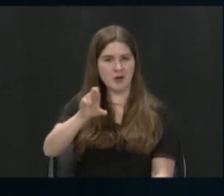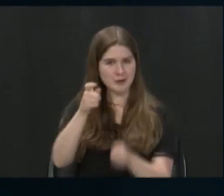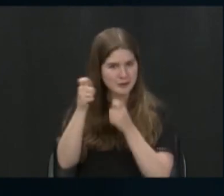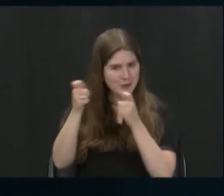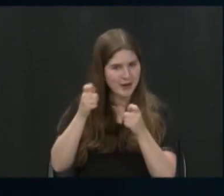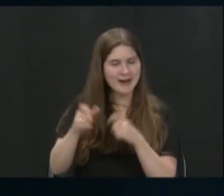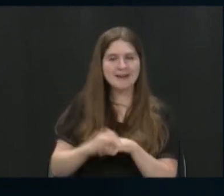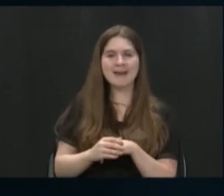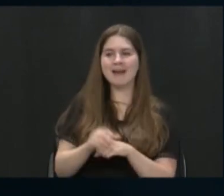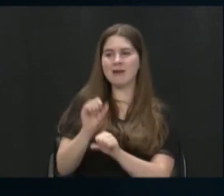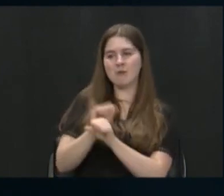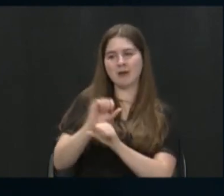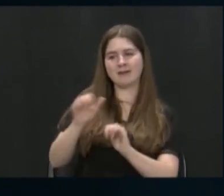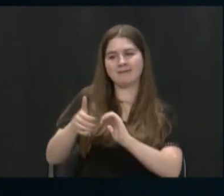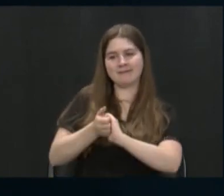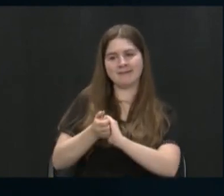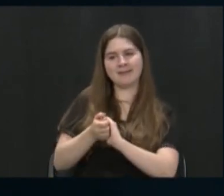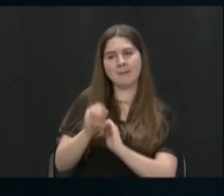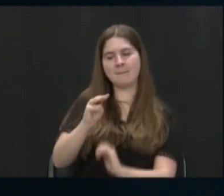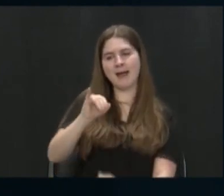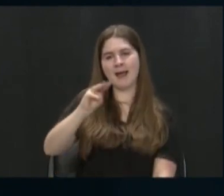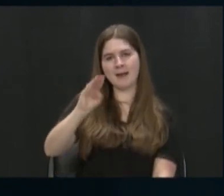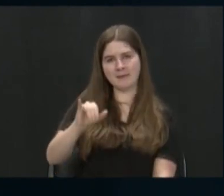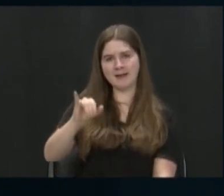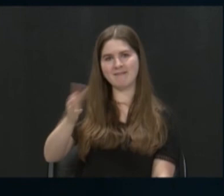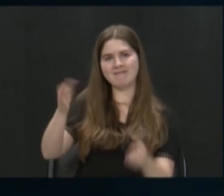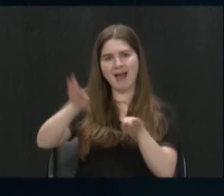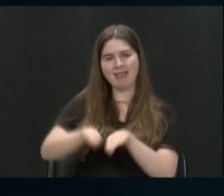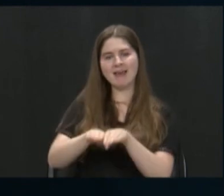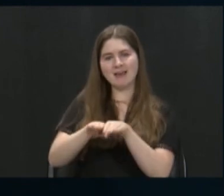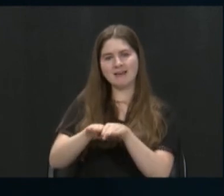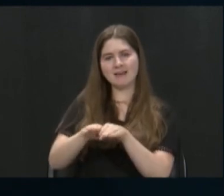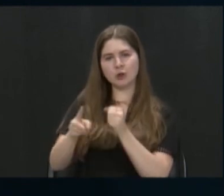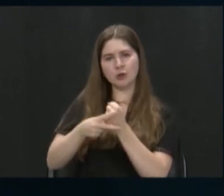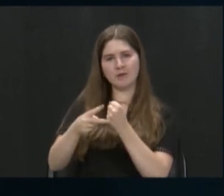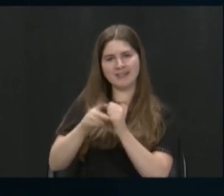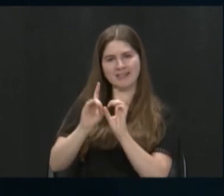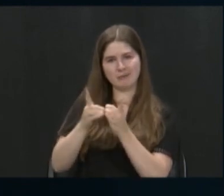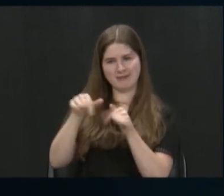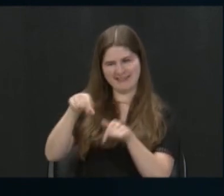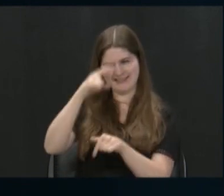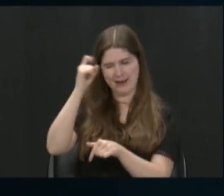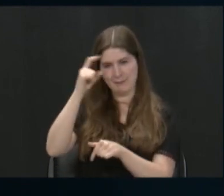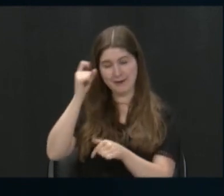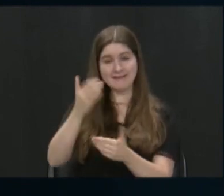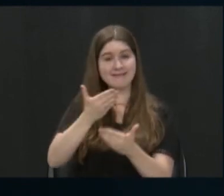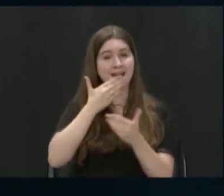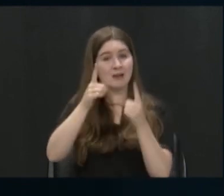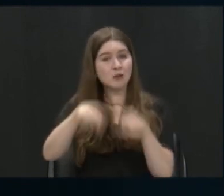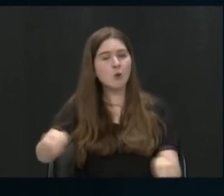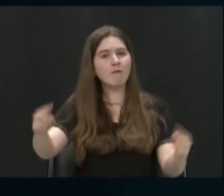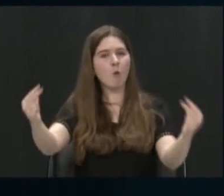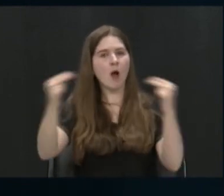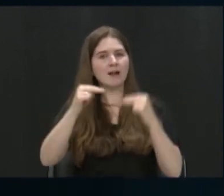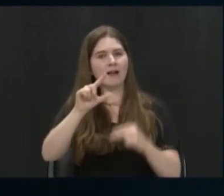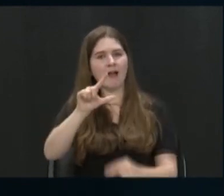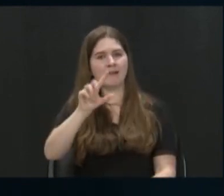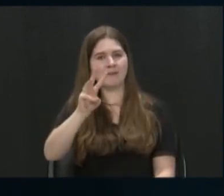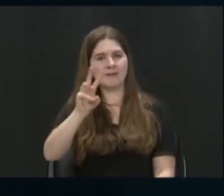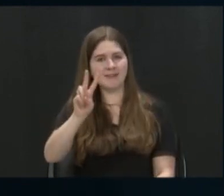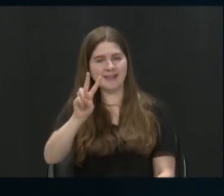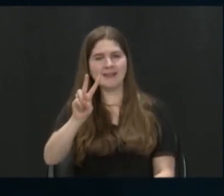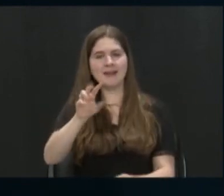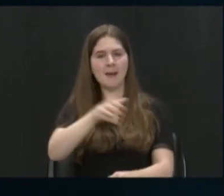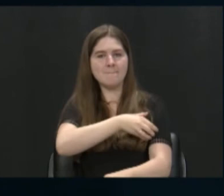working with the Miami Valley Conservancy District this summer. And thank all of you for watching LWV Empowering You.